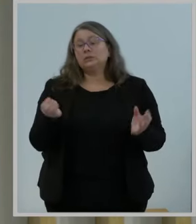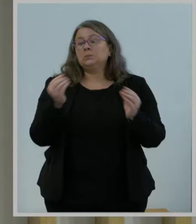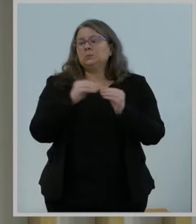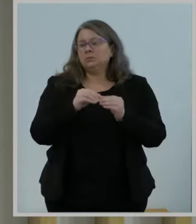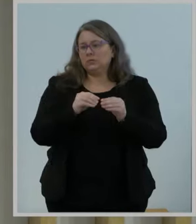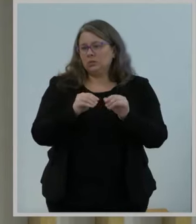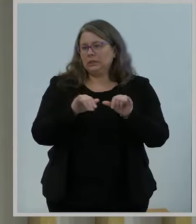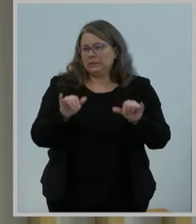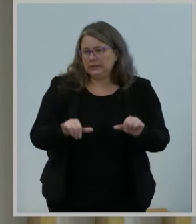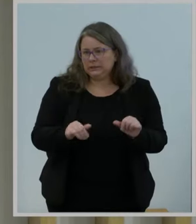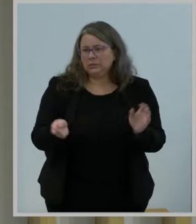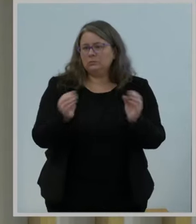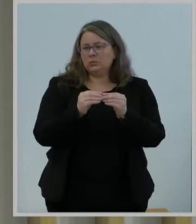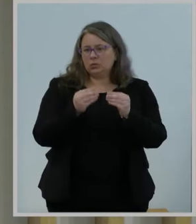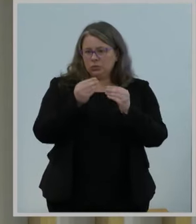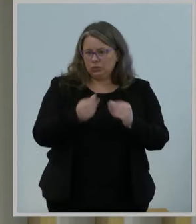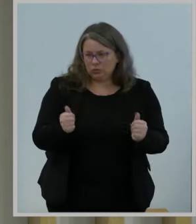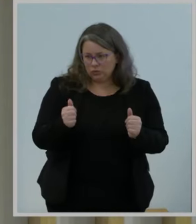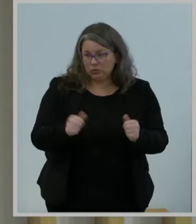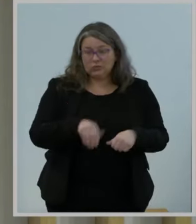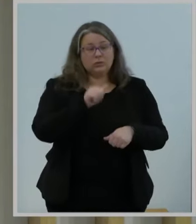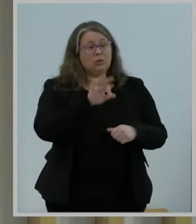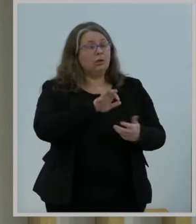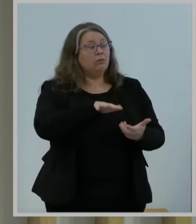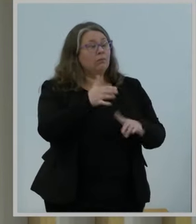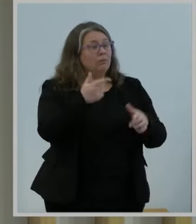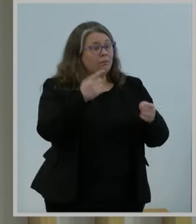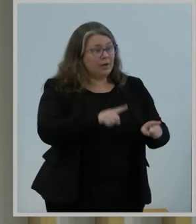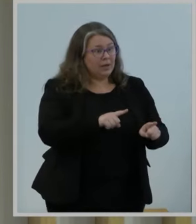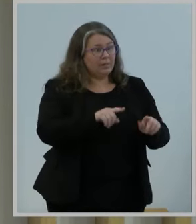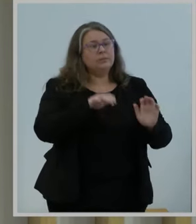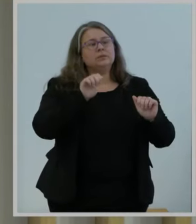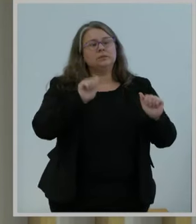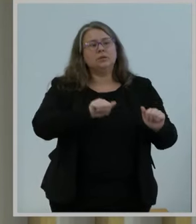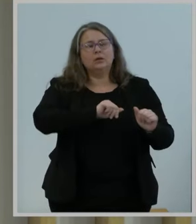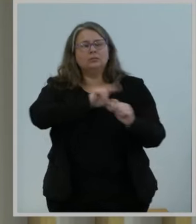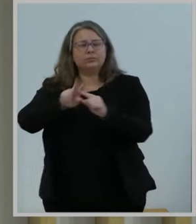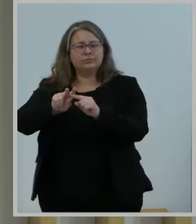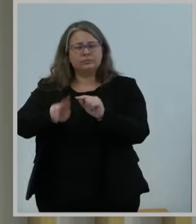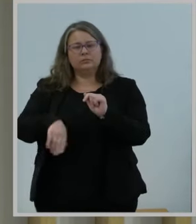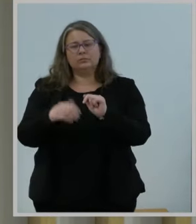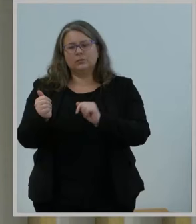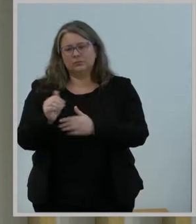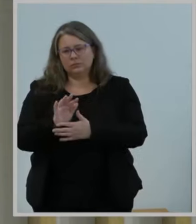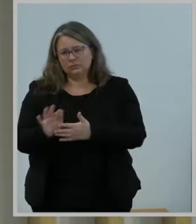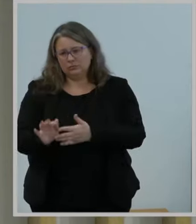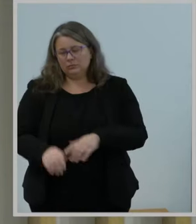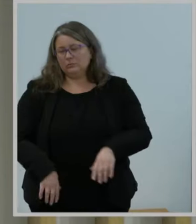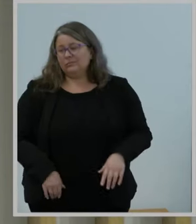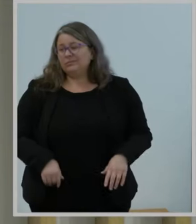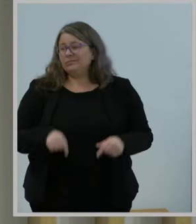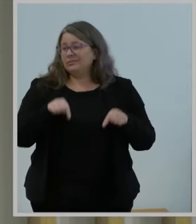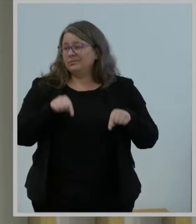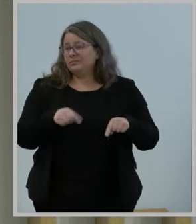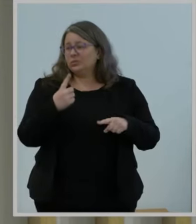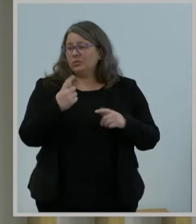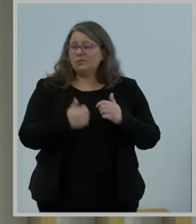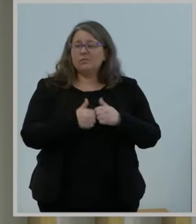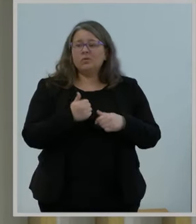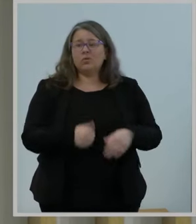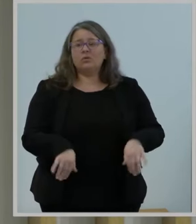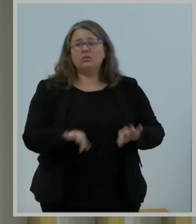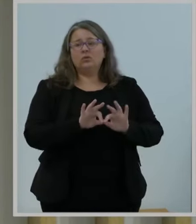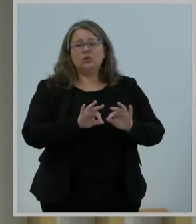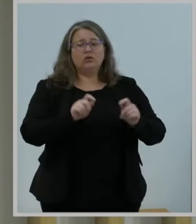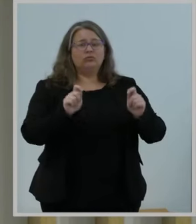wireless emergency alert system. They are among the most vital reforms we can make under existing law to make sure these warnings